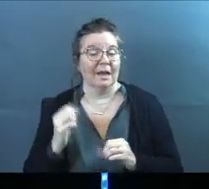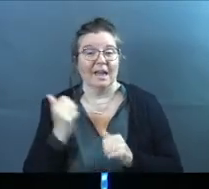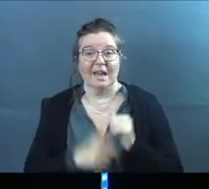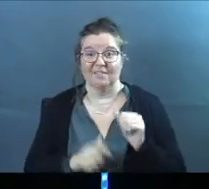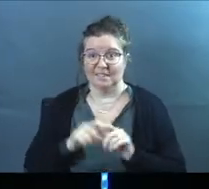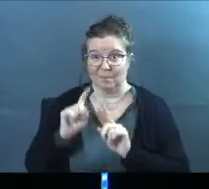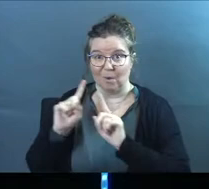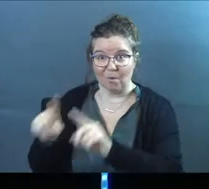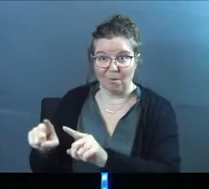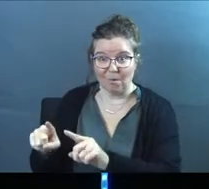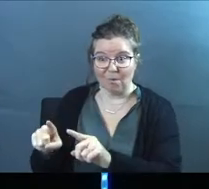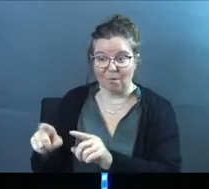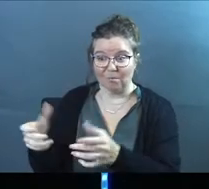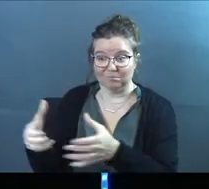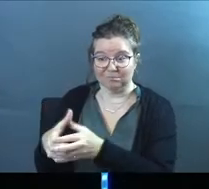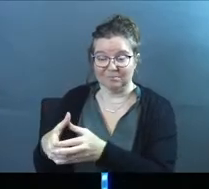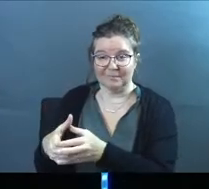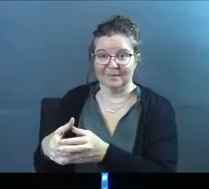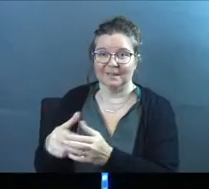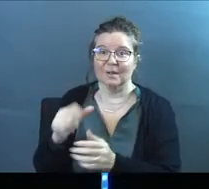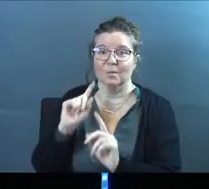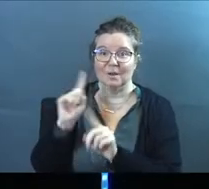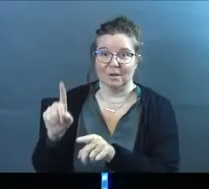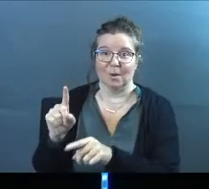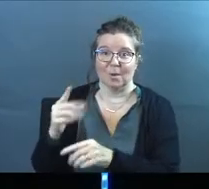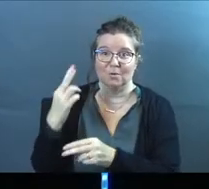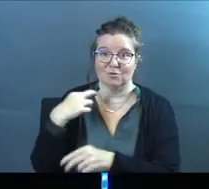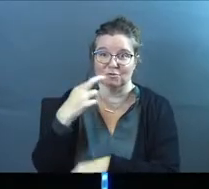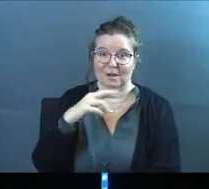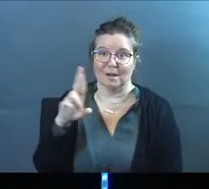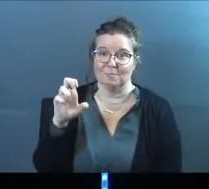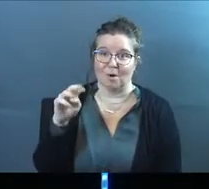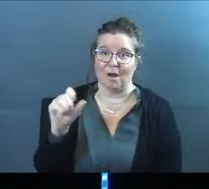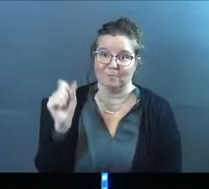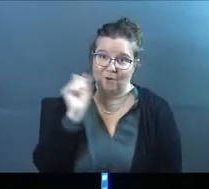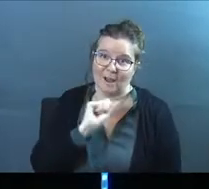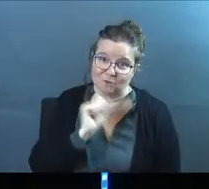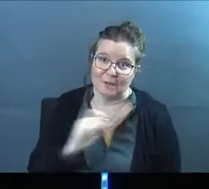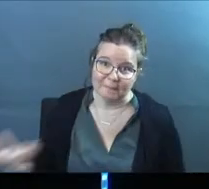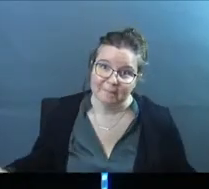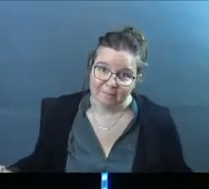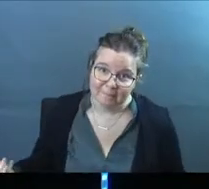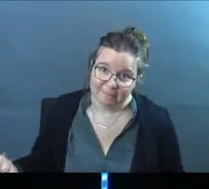a time that we're with papa, and we do not end up at Brahms for ice cream, dad.